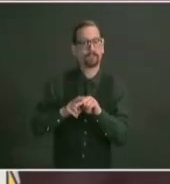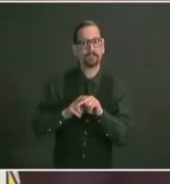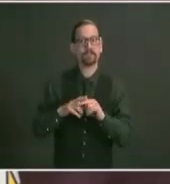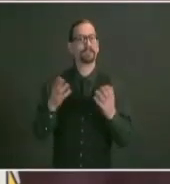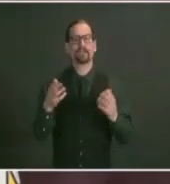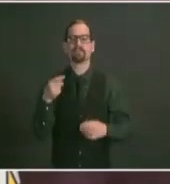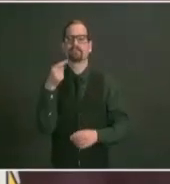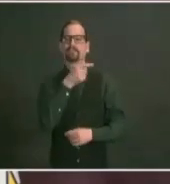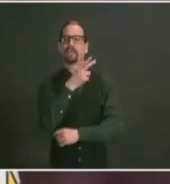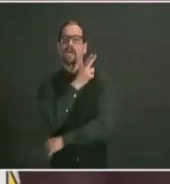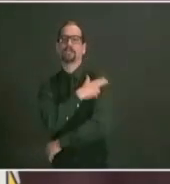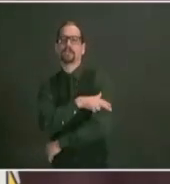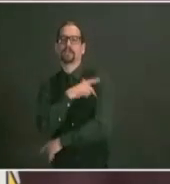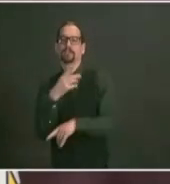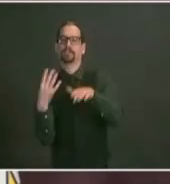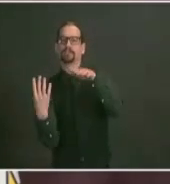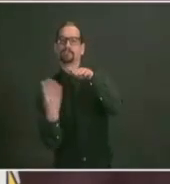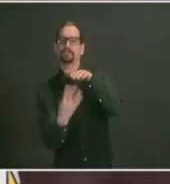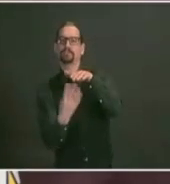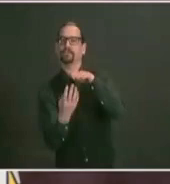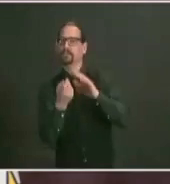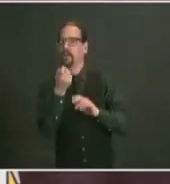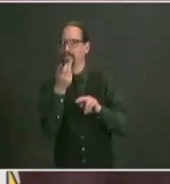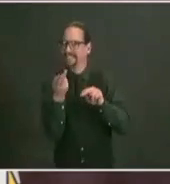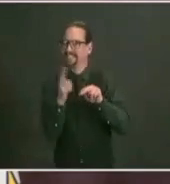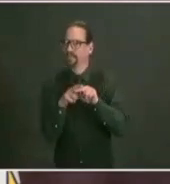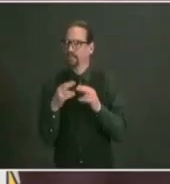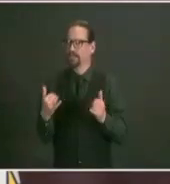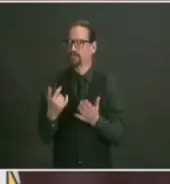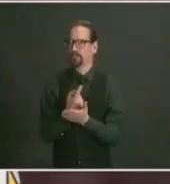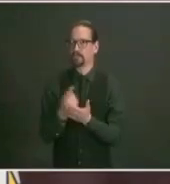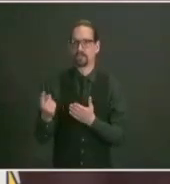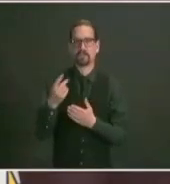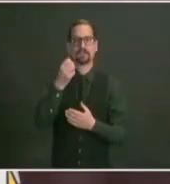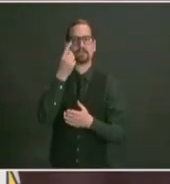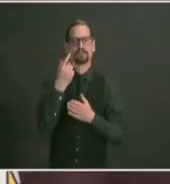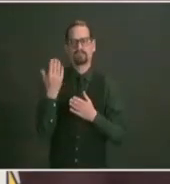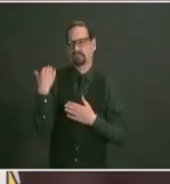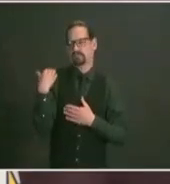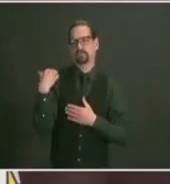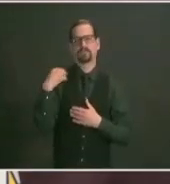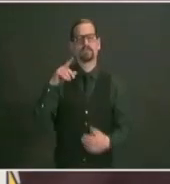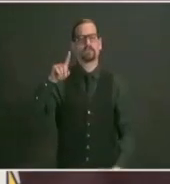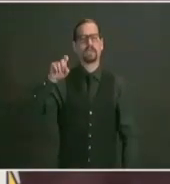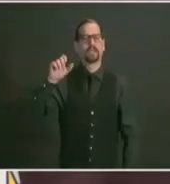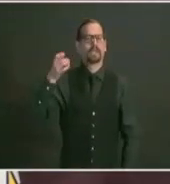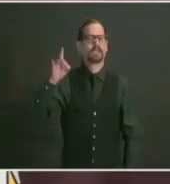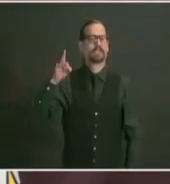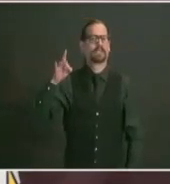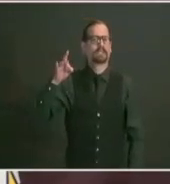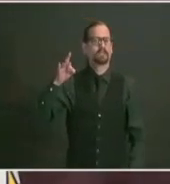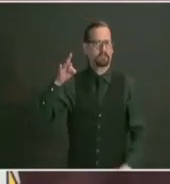admissions that number went from 118 to 135